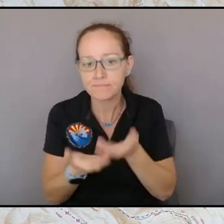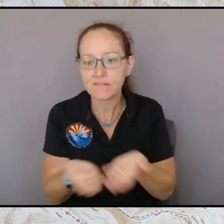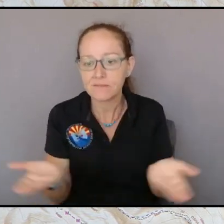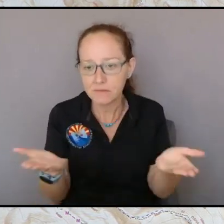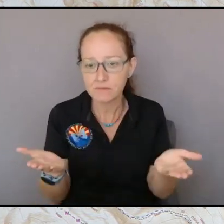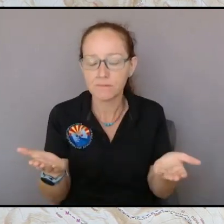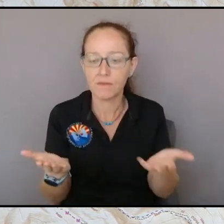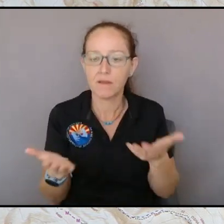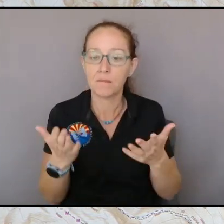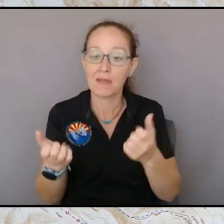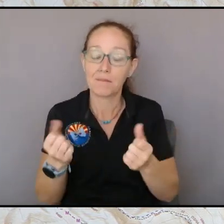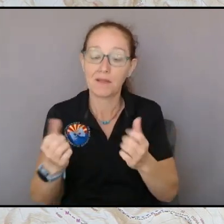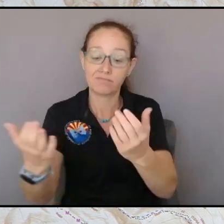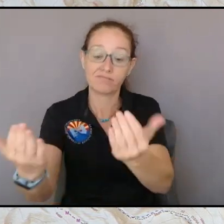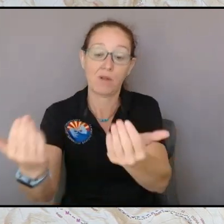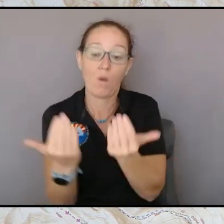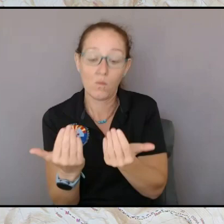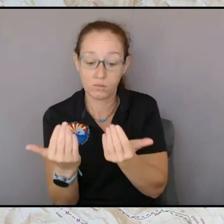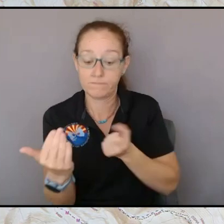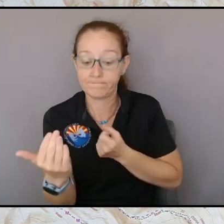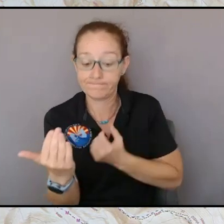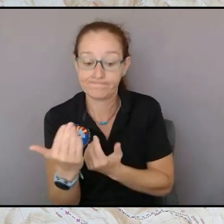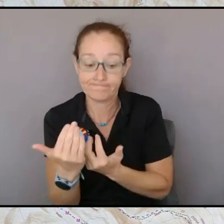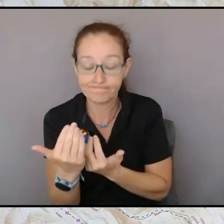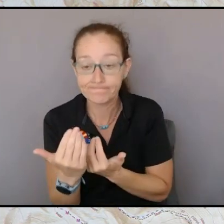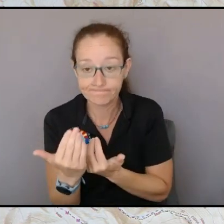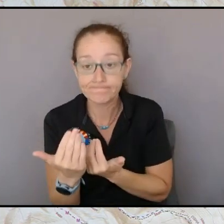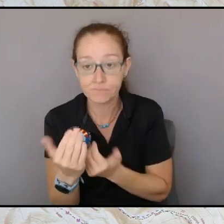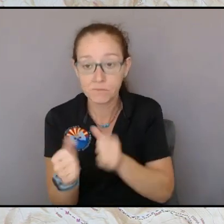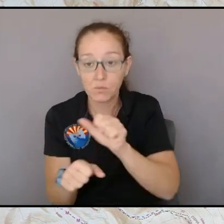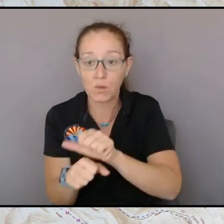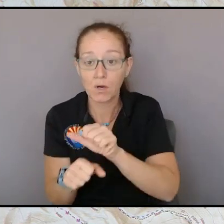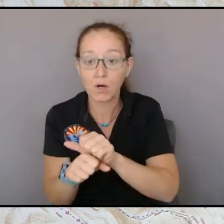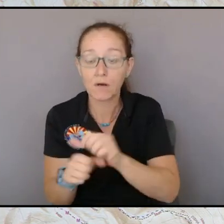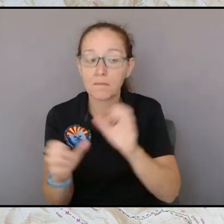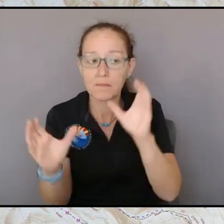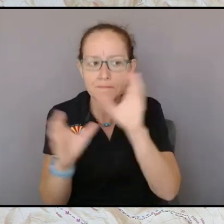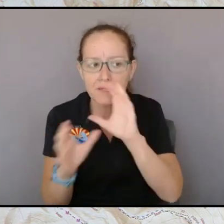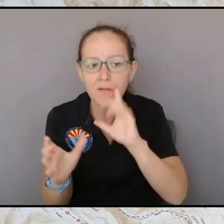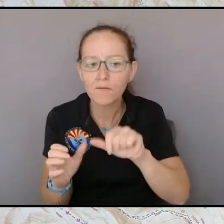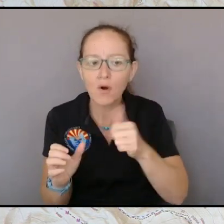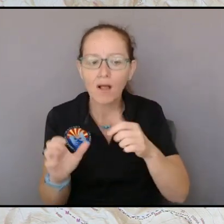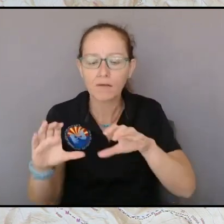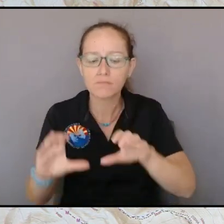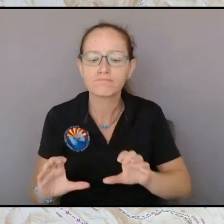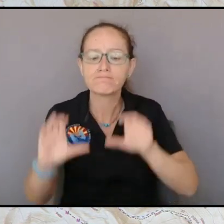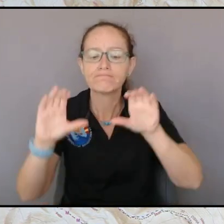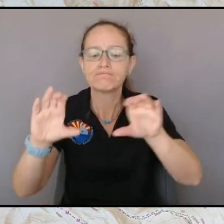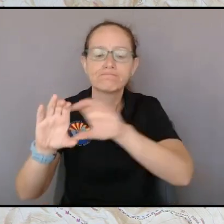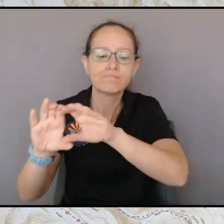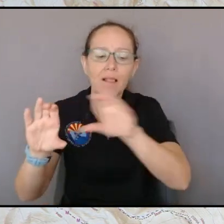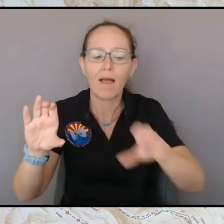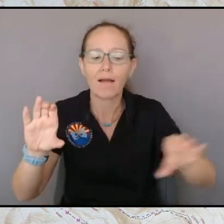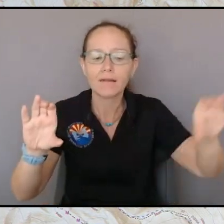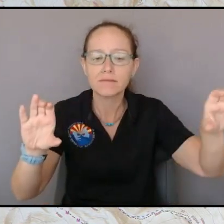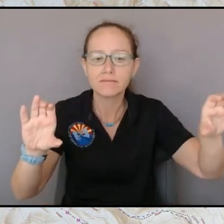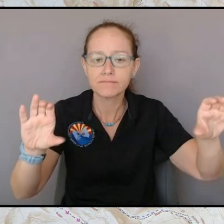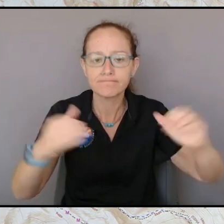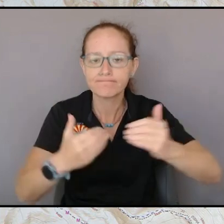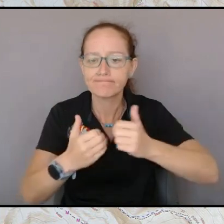looking for some alternative to take another row or line in somewhere else further out that seems unlikely given the terrain